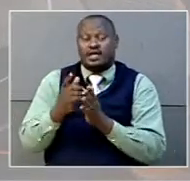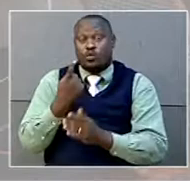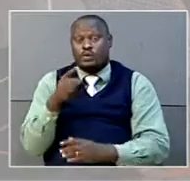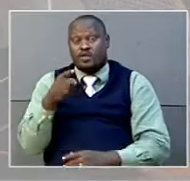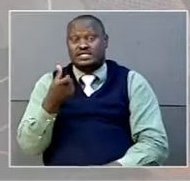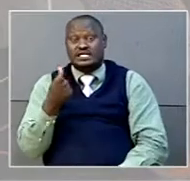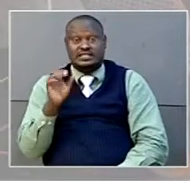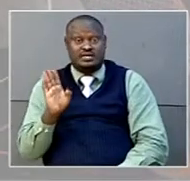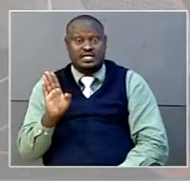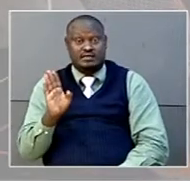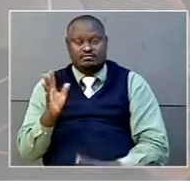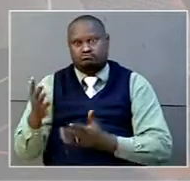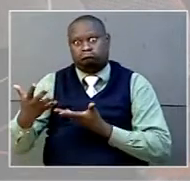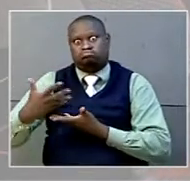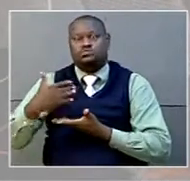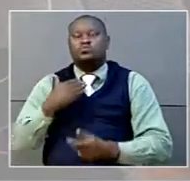Ugandan shillings.